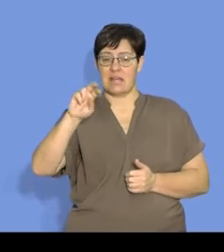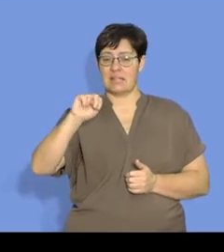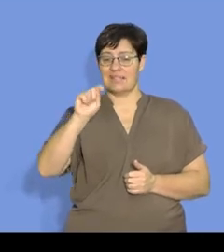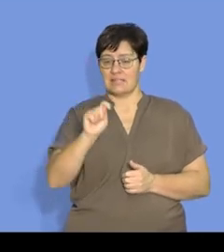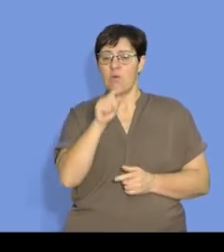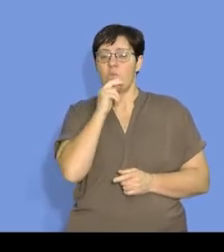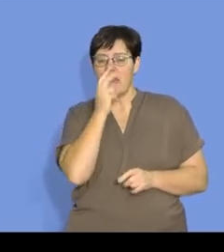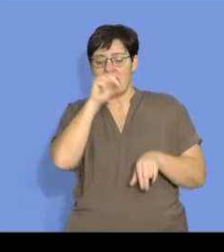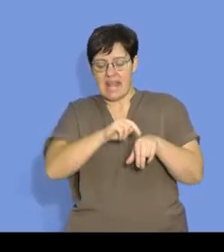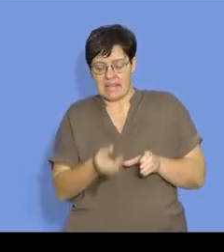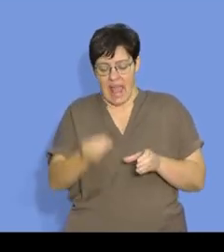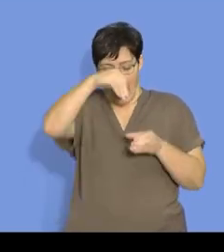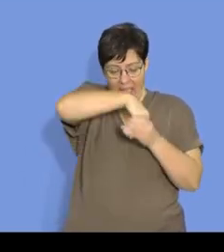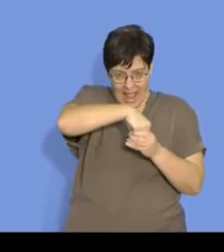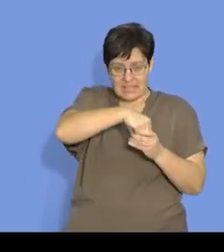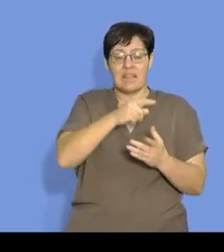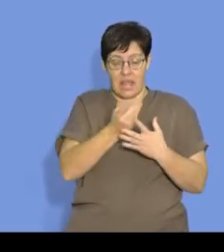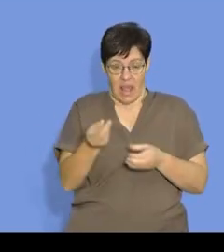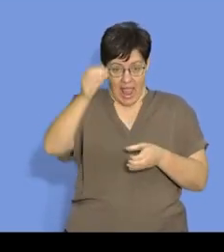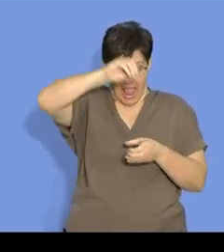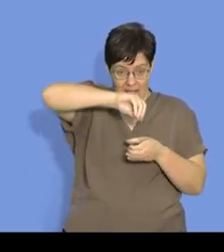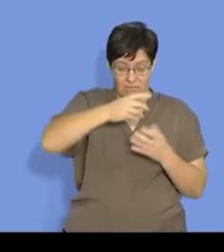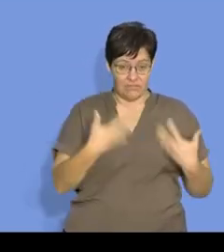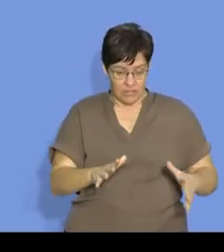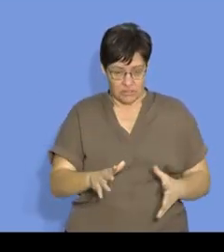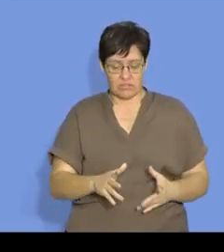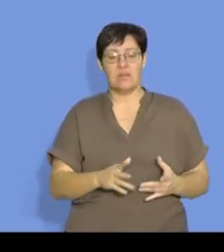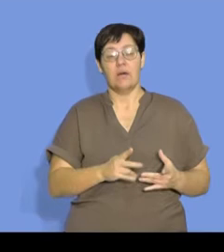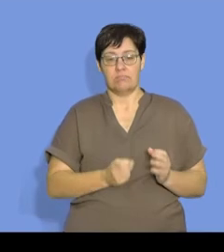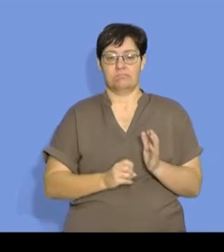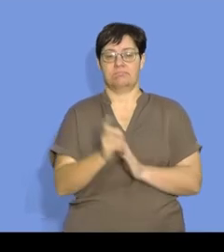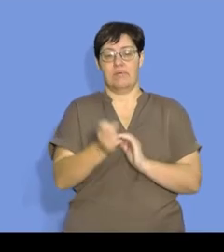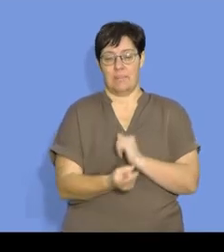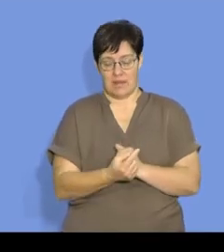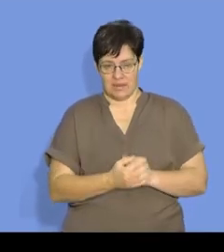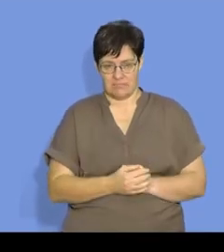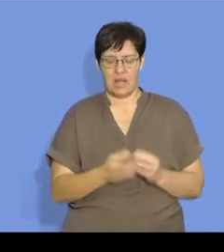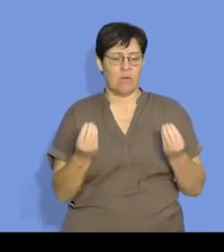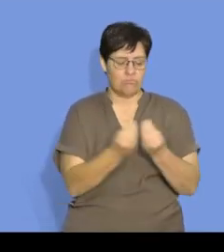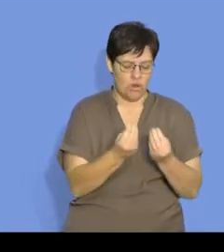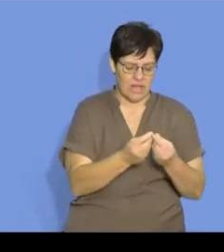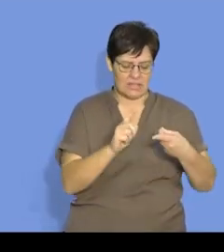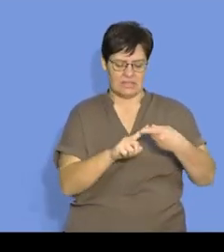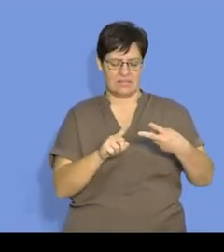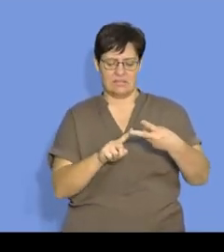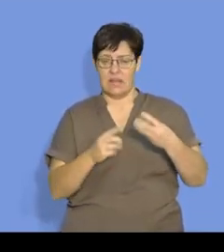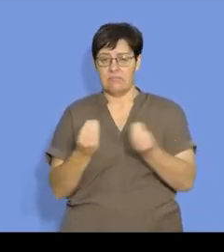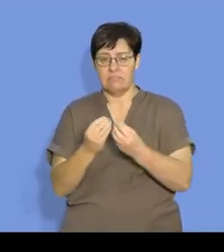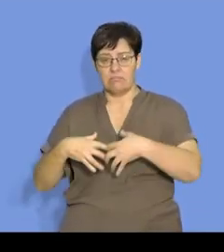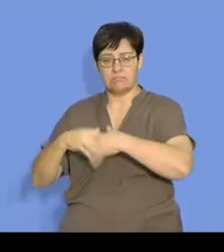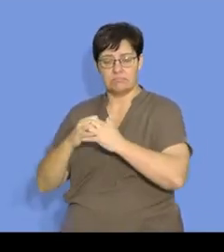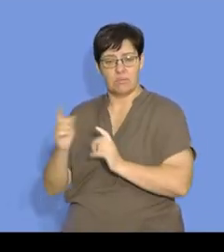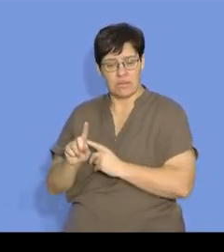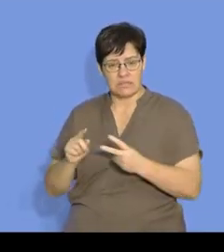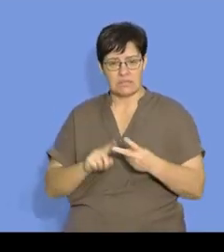need to start up a chemical reaction, words like product, the substances that are formed, and